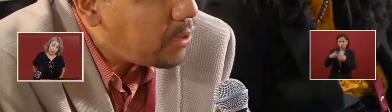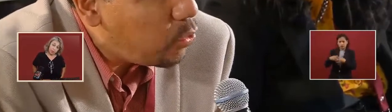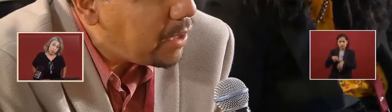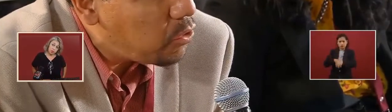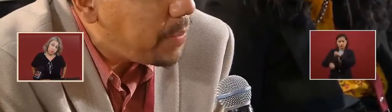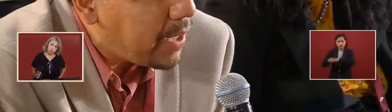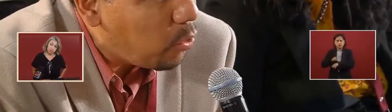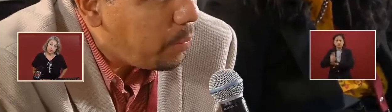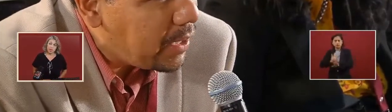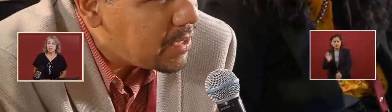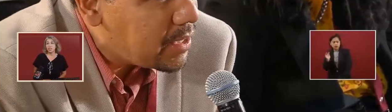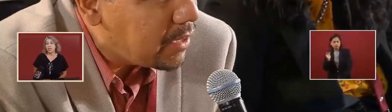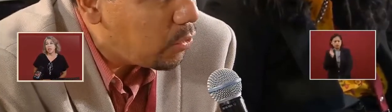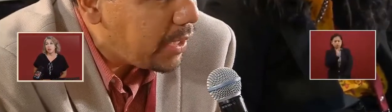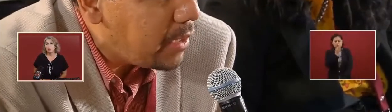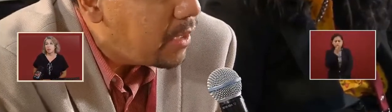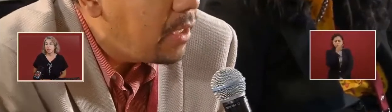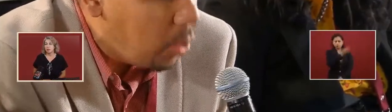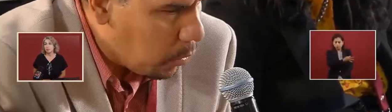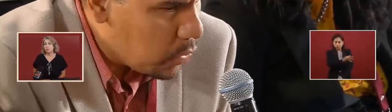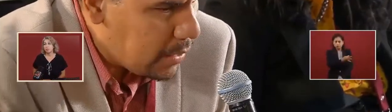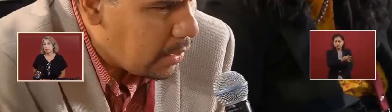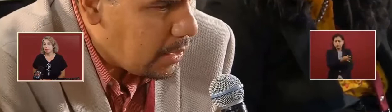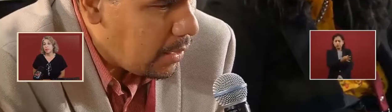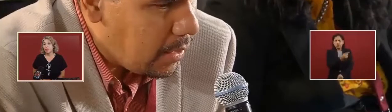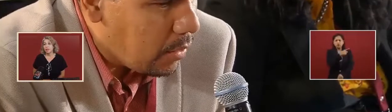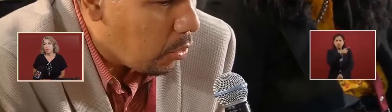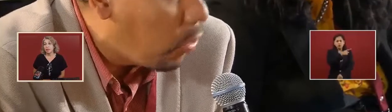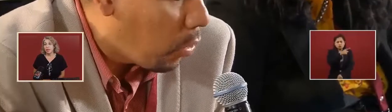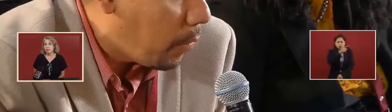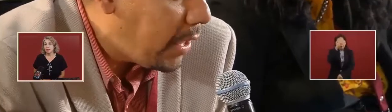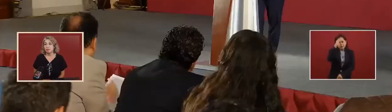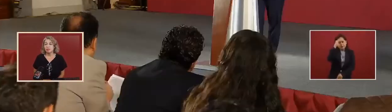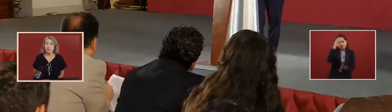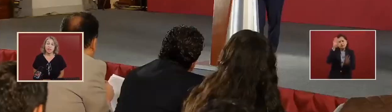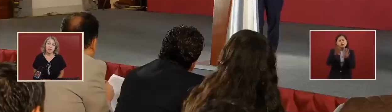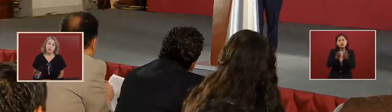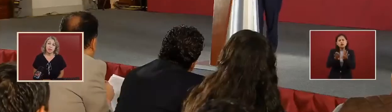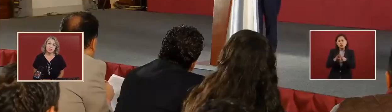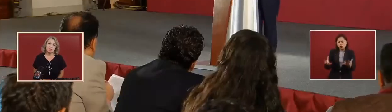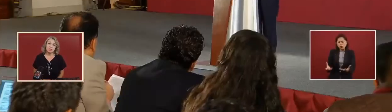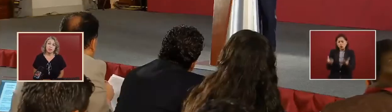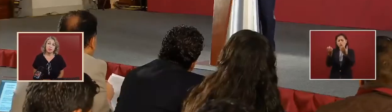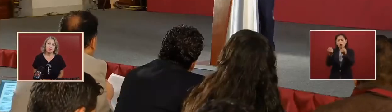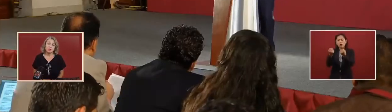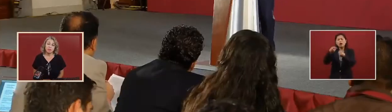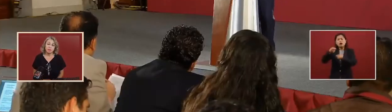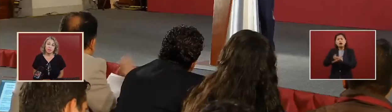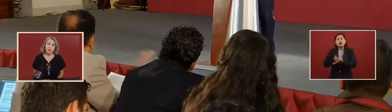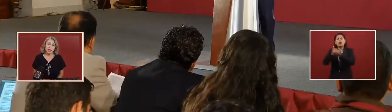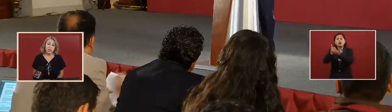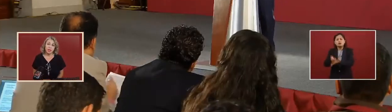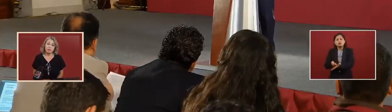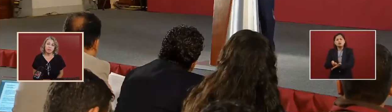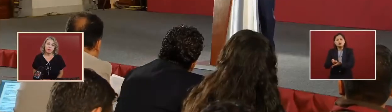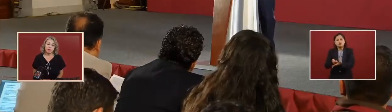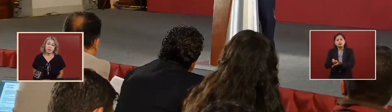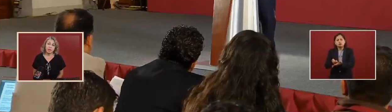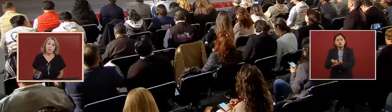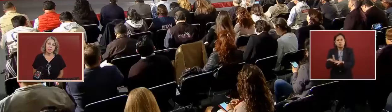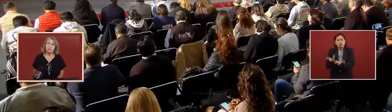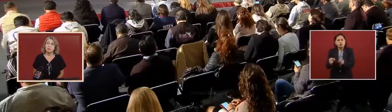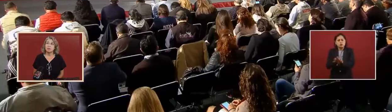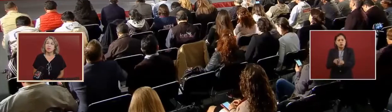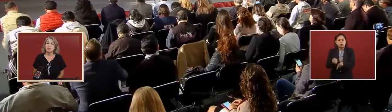them as you say as you have as you have said that you're